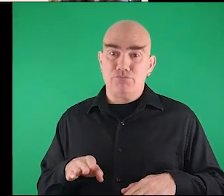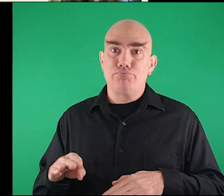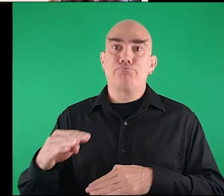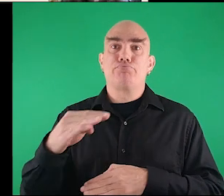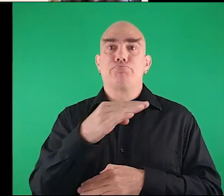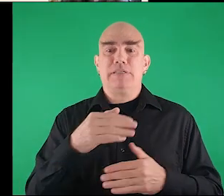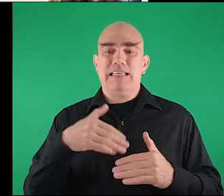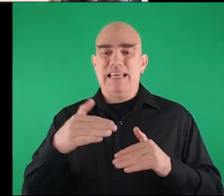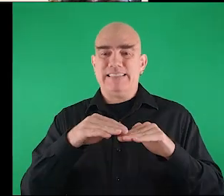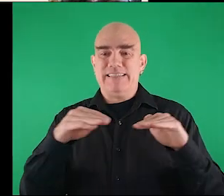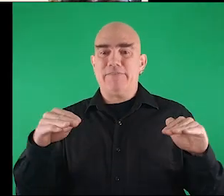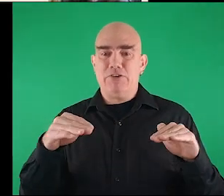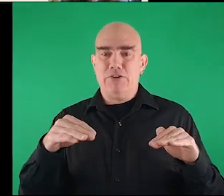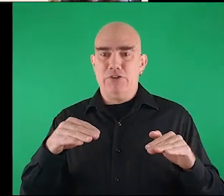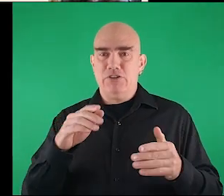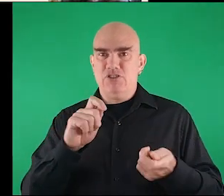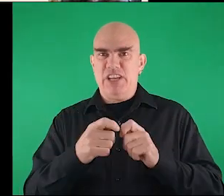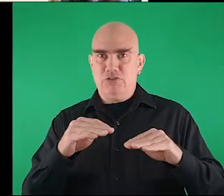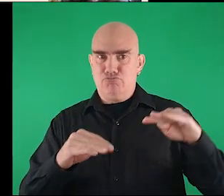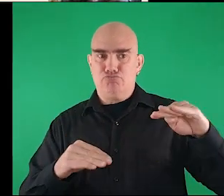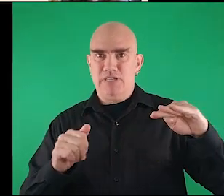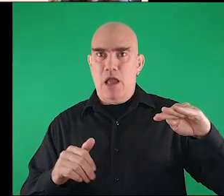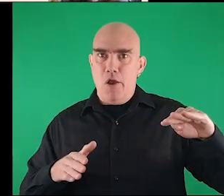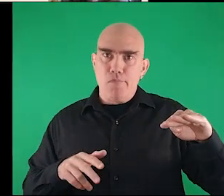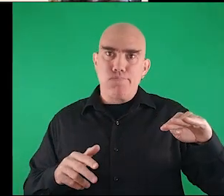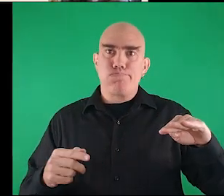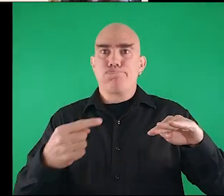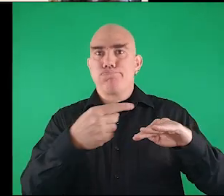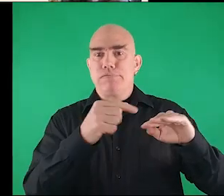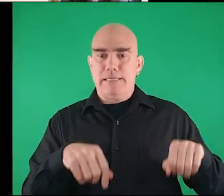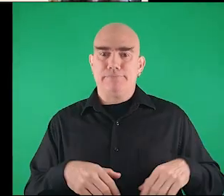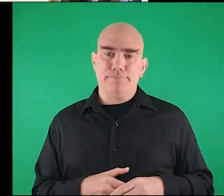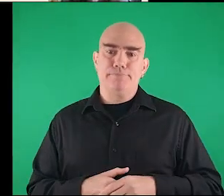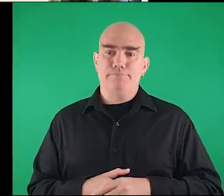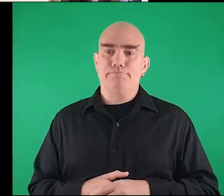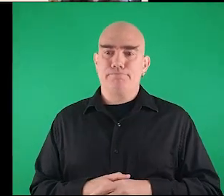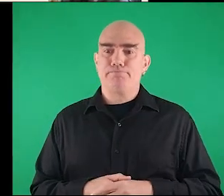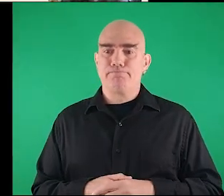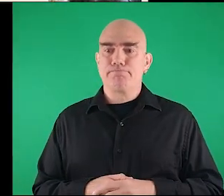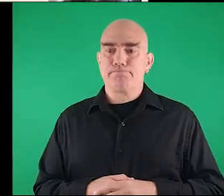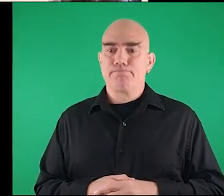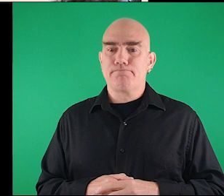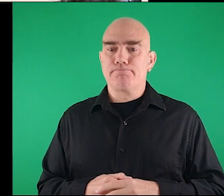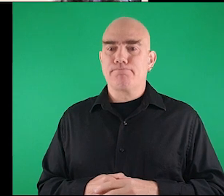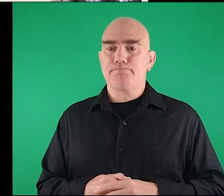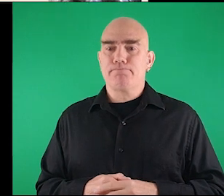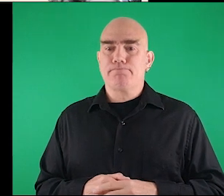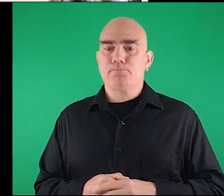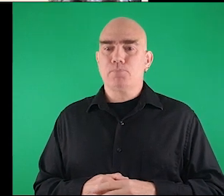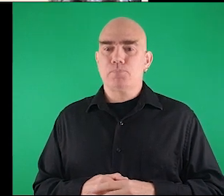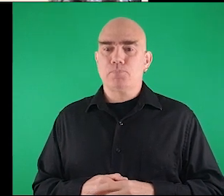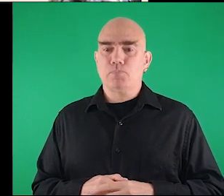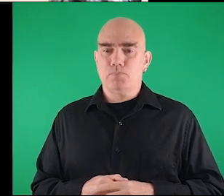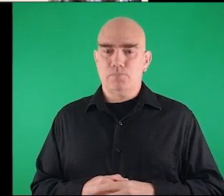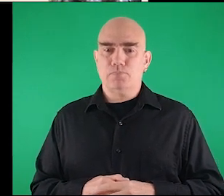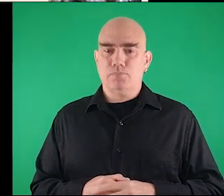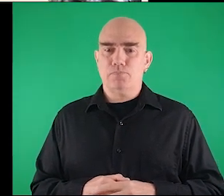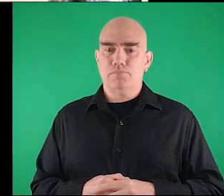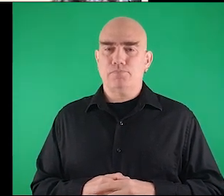a very nice ramp uh that goes to to nibble some